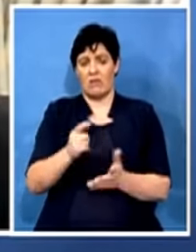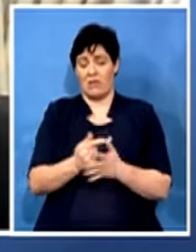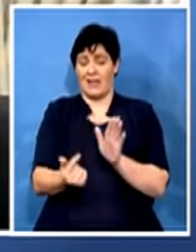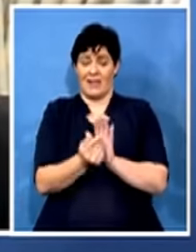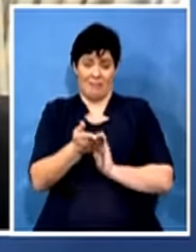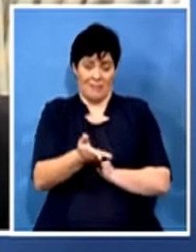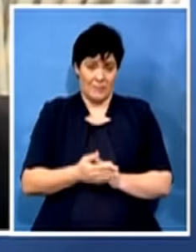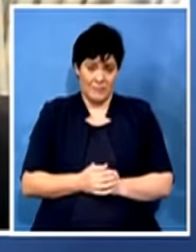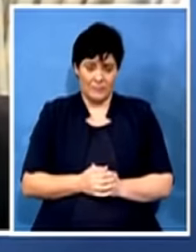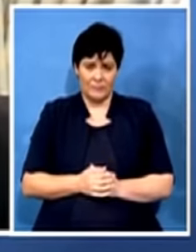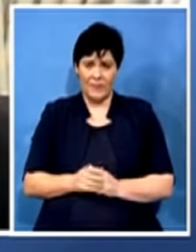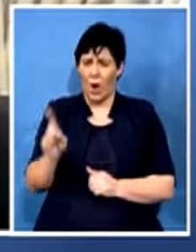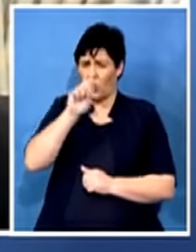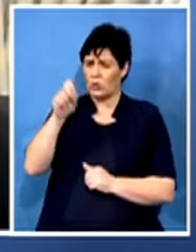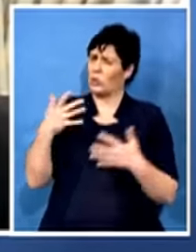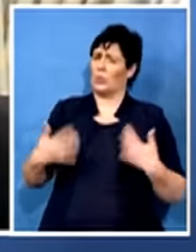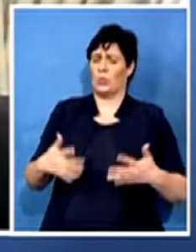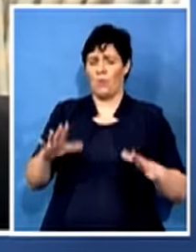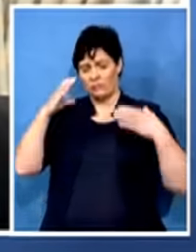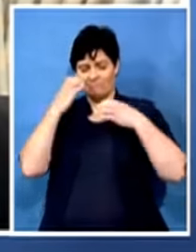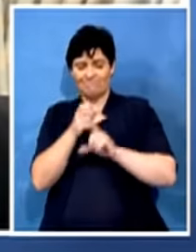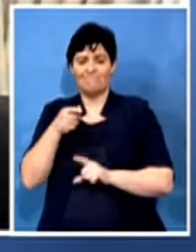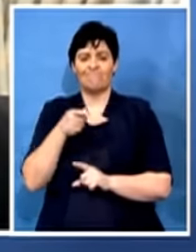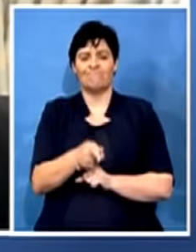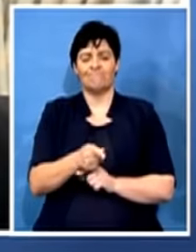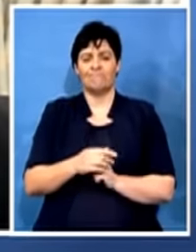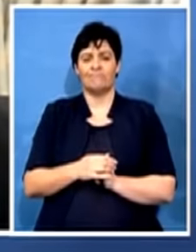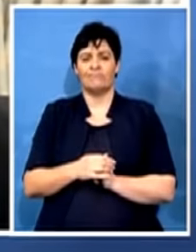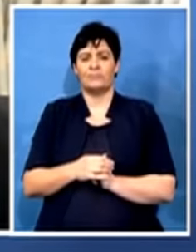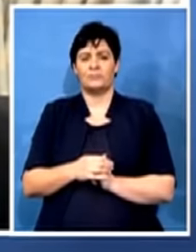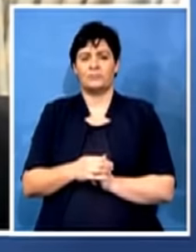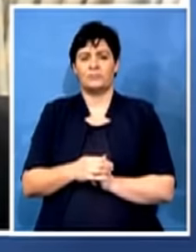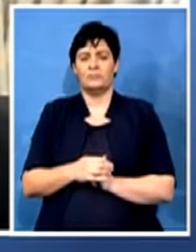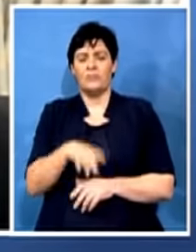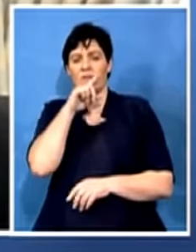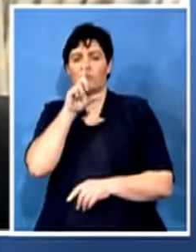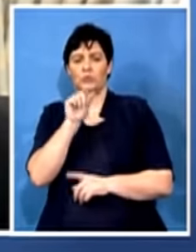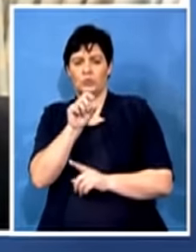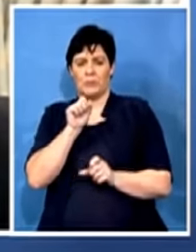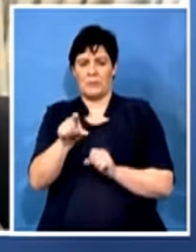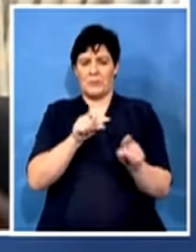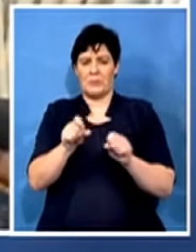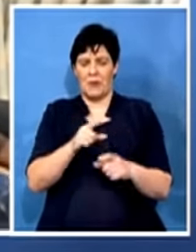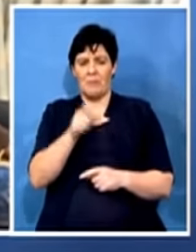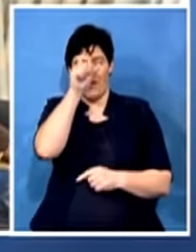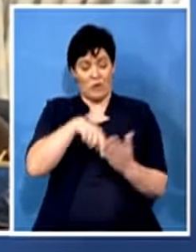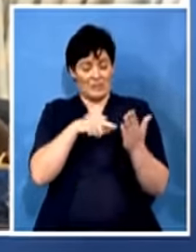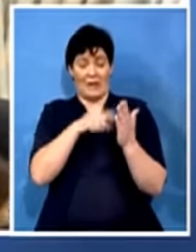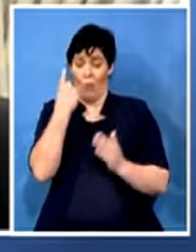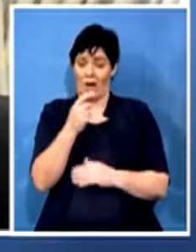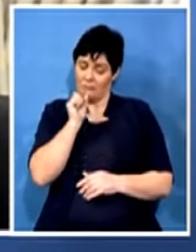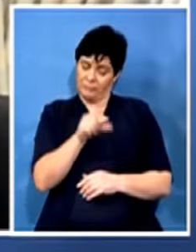to some of the tweets that one person in particular has been very vocal with regards to that.